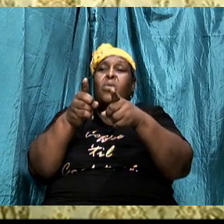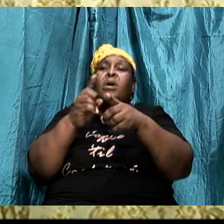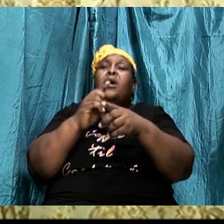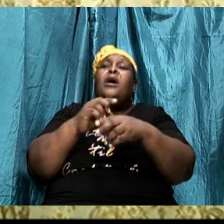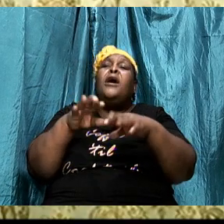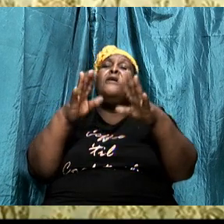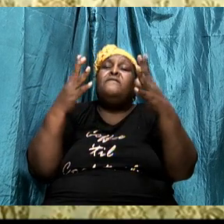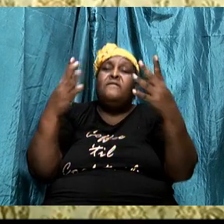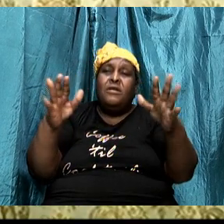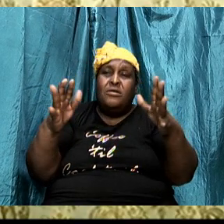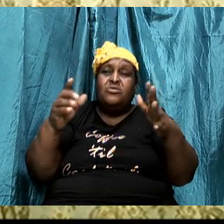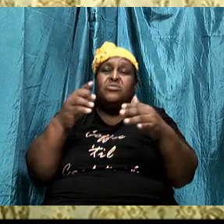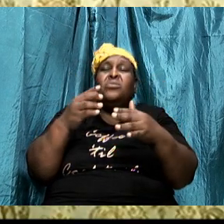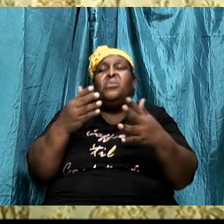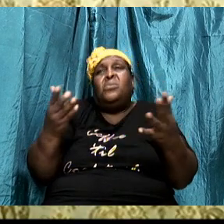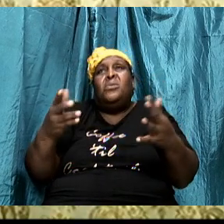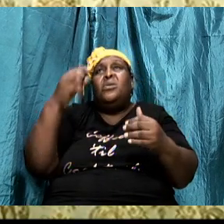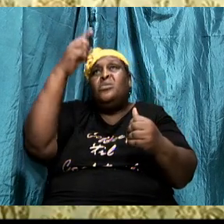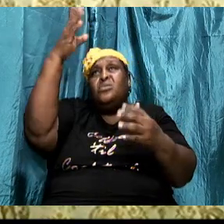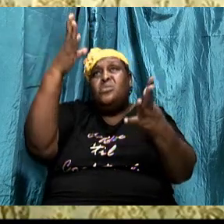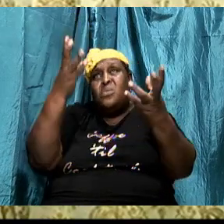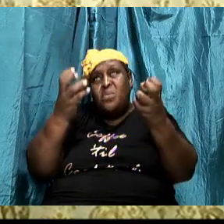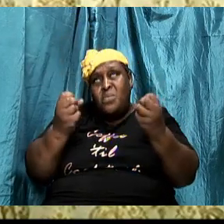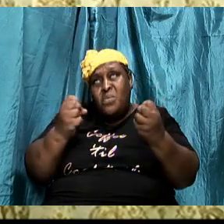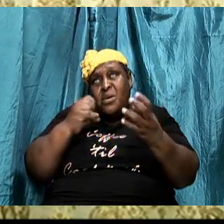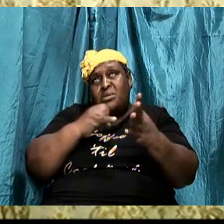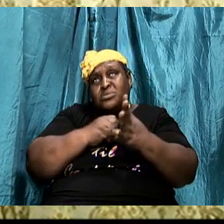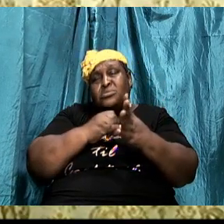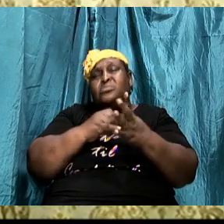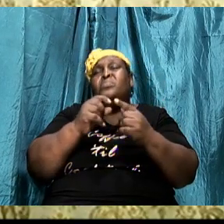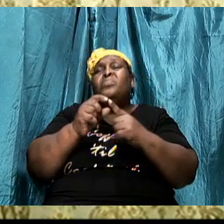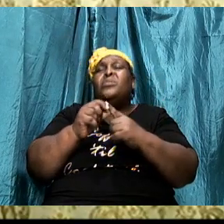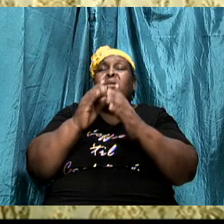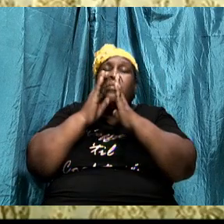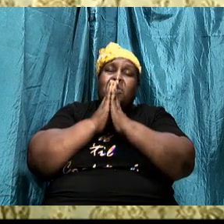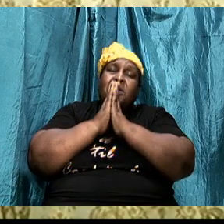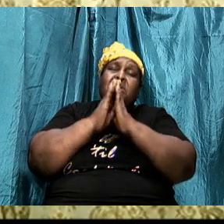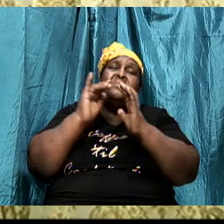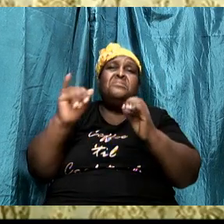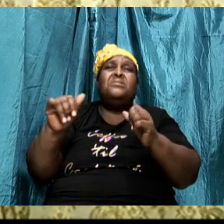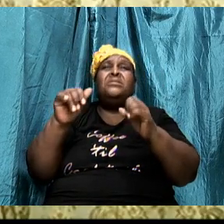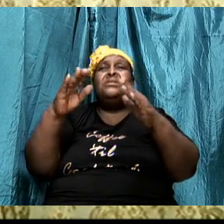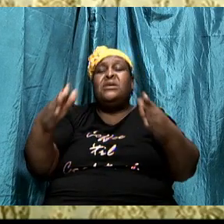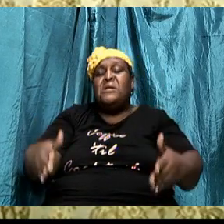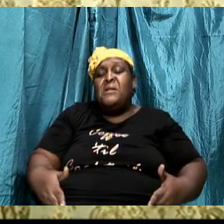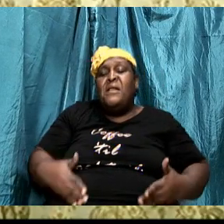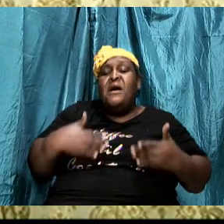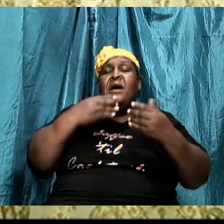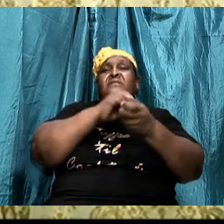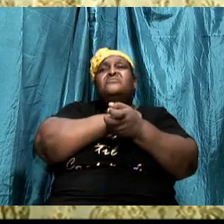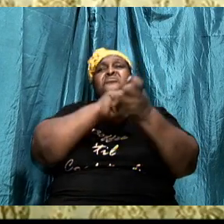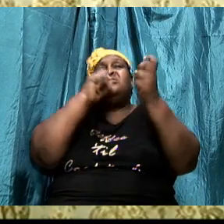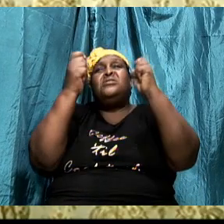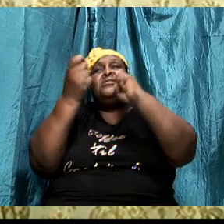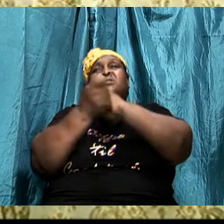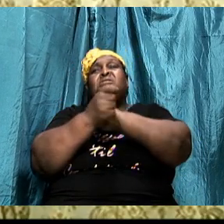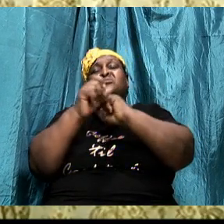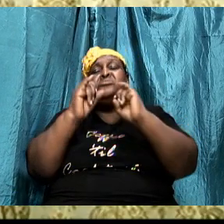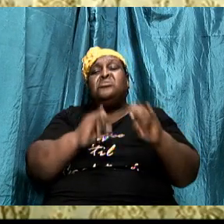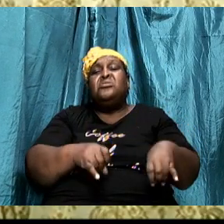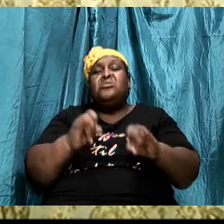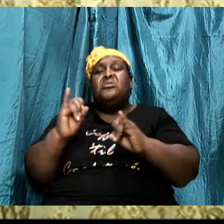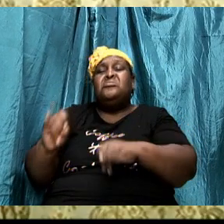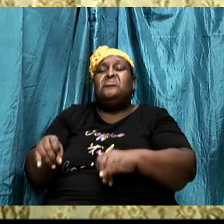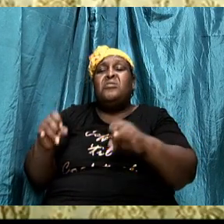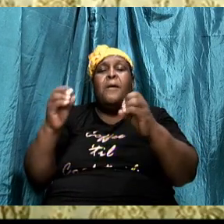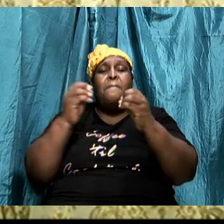that which you would have it to accomplish. We pray that lives will be changed. We pray, God, that individuals will be